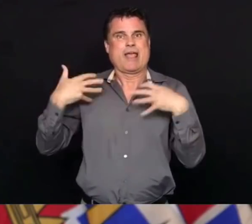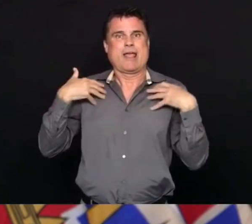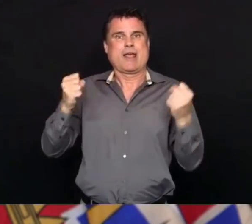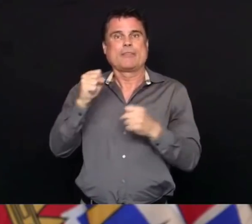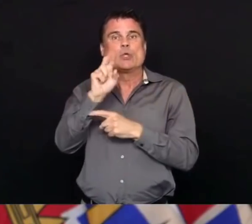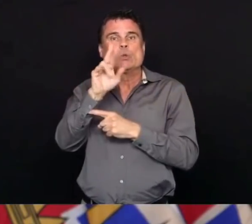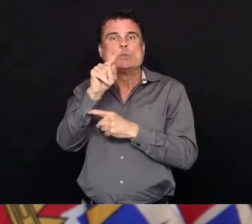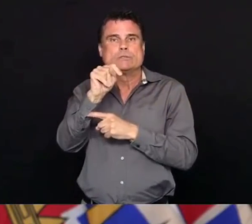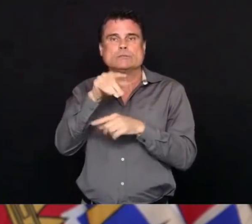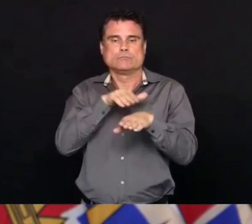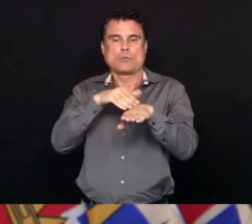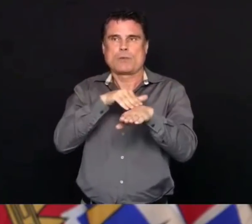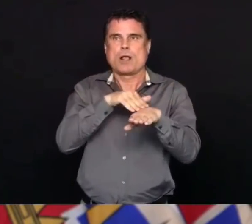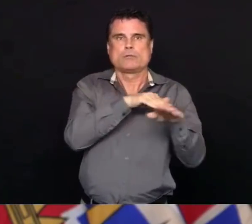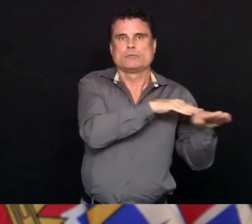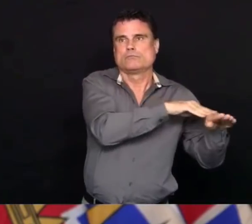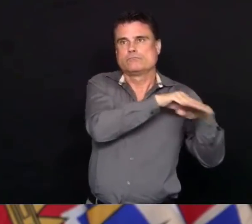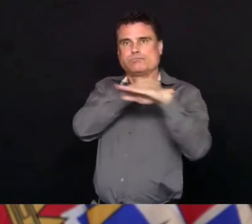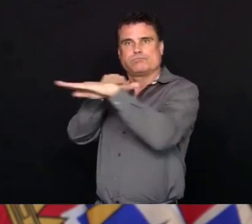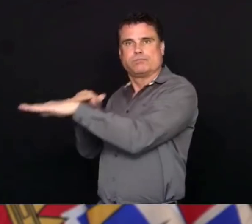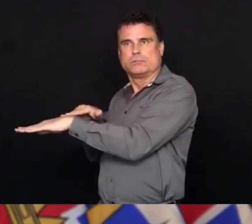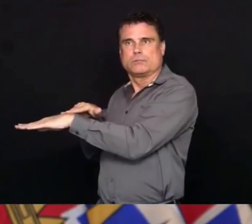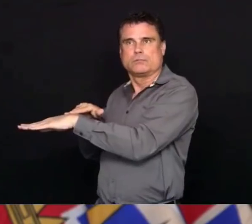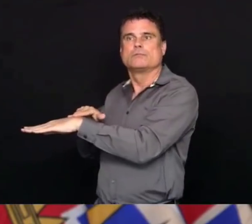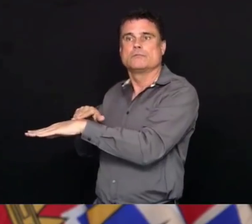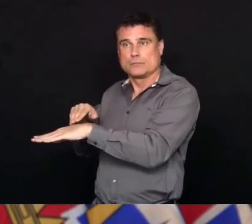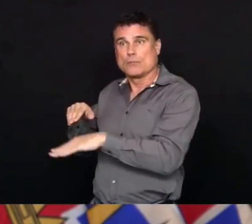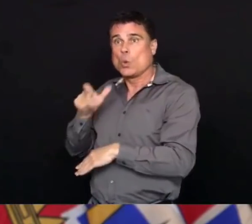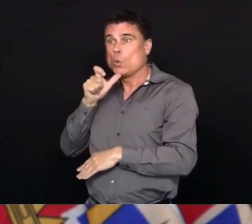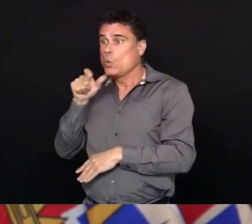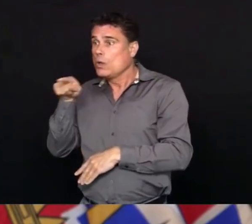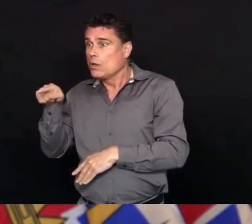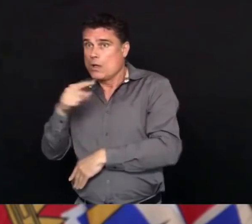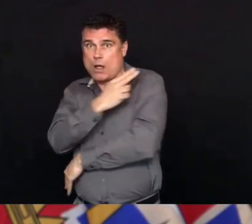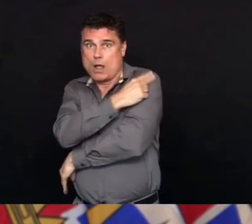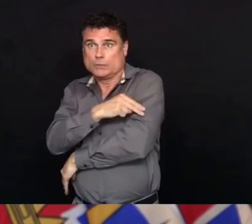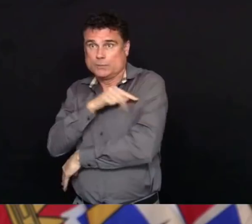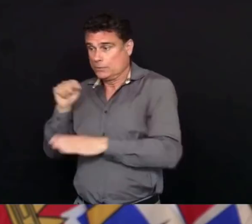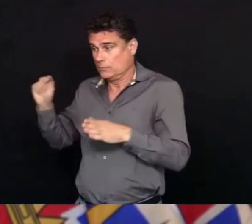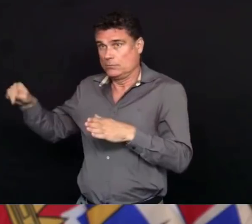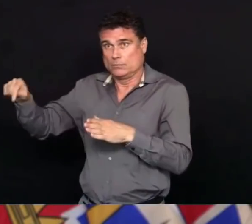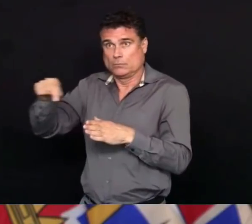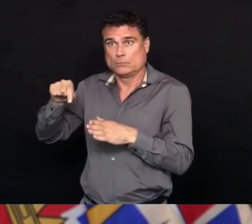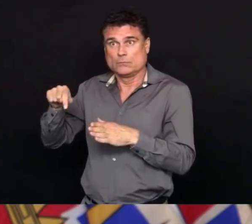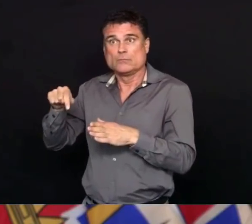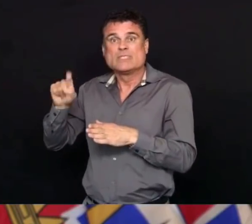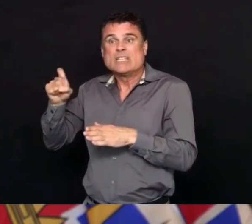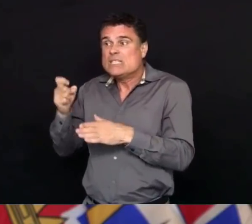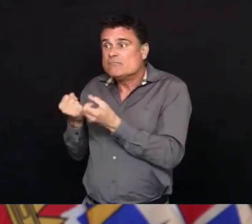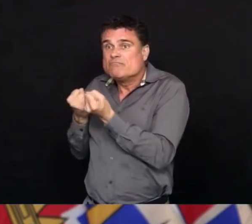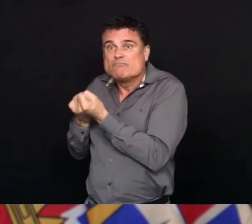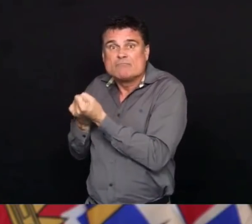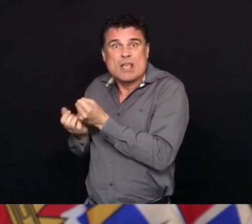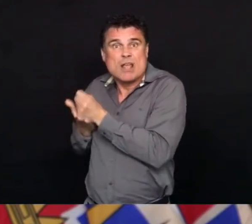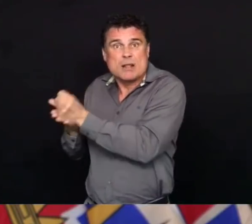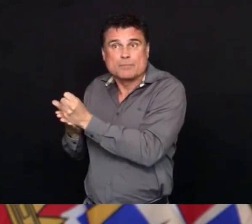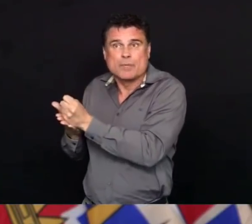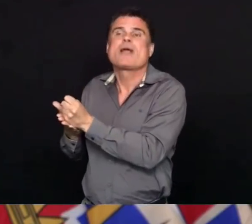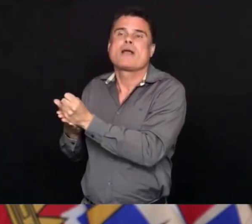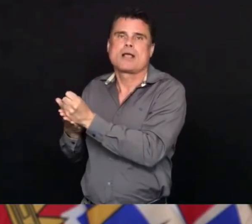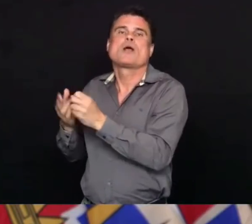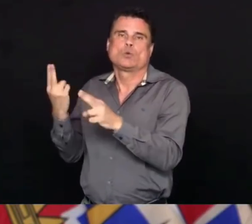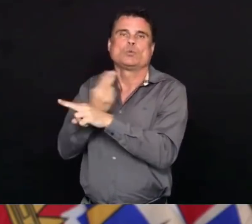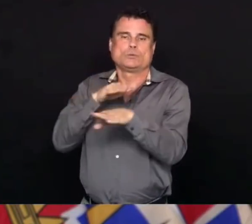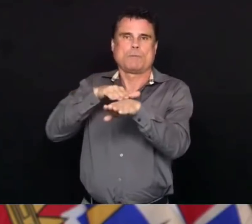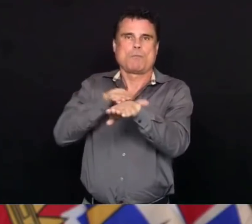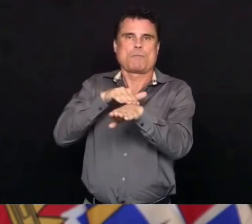and include critical care if need be. From this mobile medical unit has been set up at the Vancouver